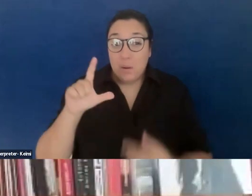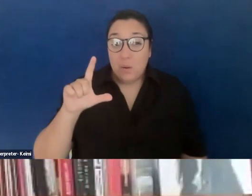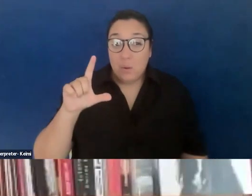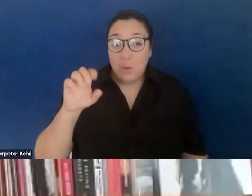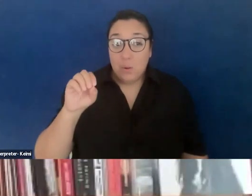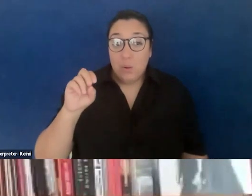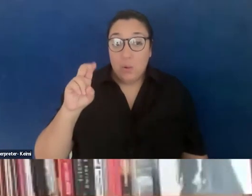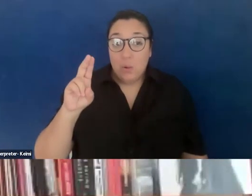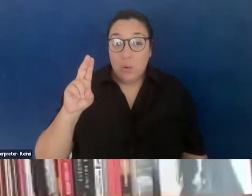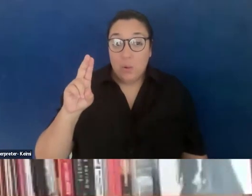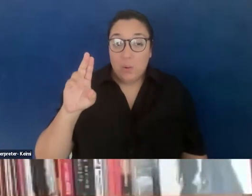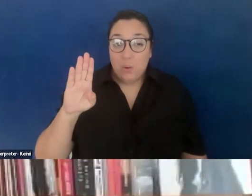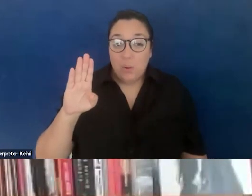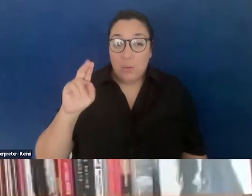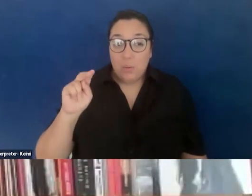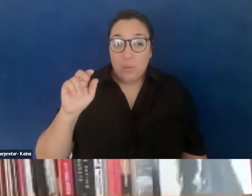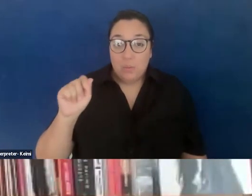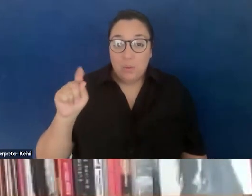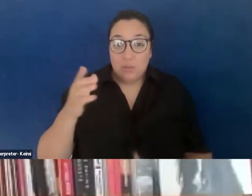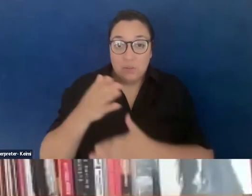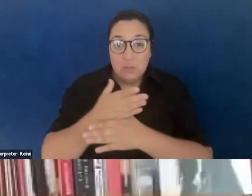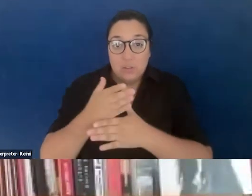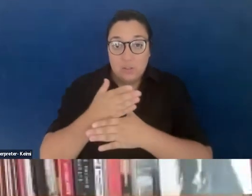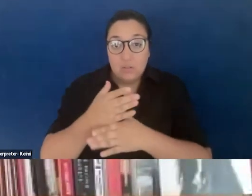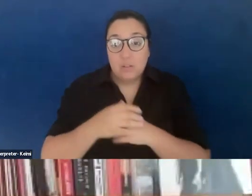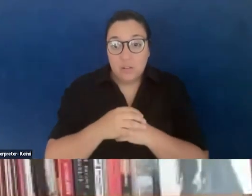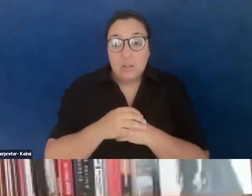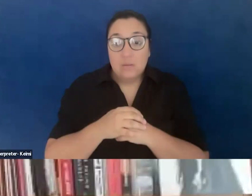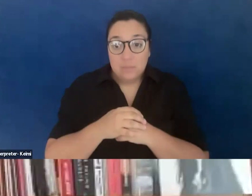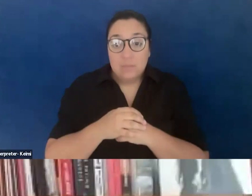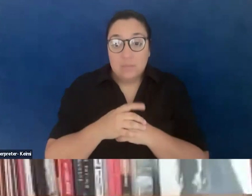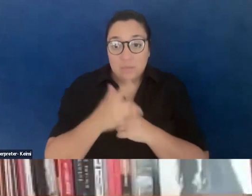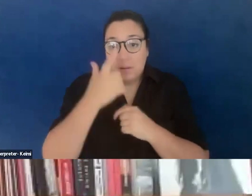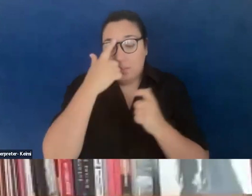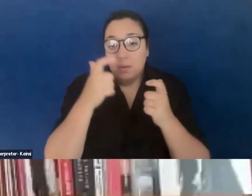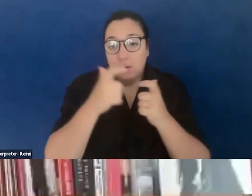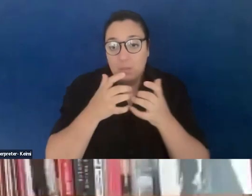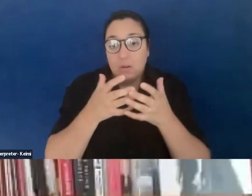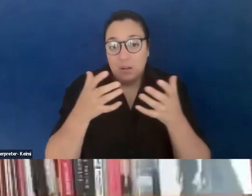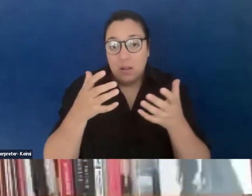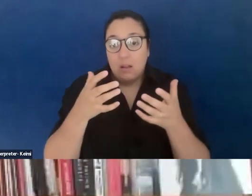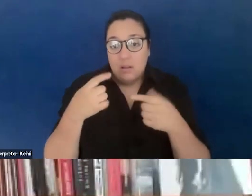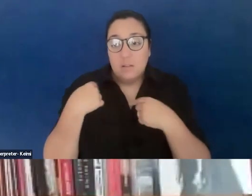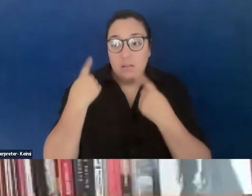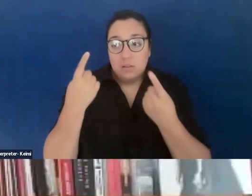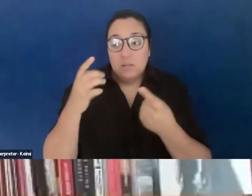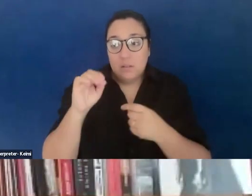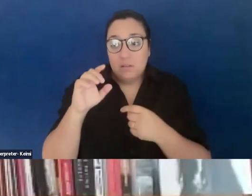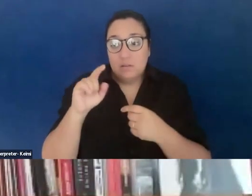stripped down of all its pretense. Yeah, I've been humbled since October 7th, particularly being in community with folks.